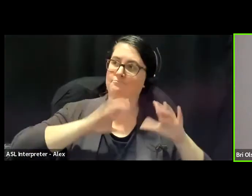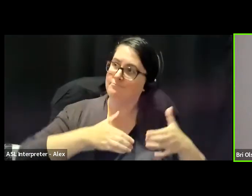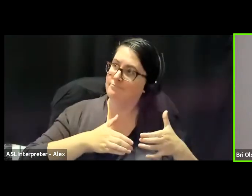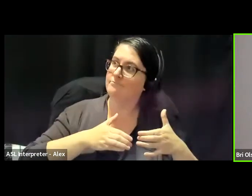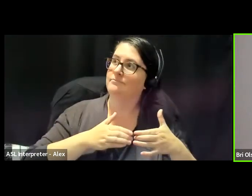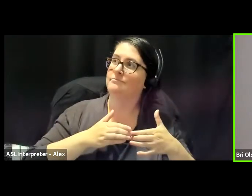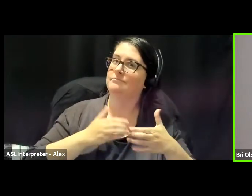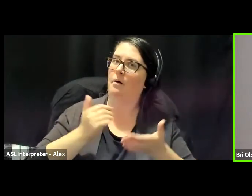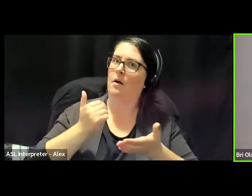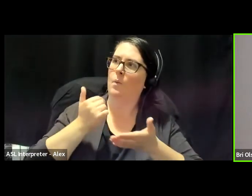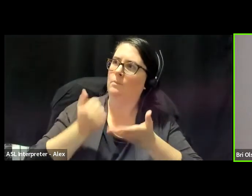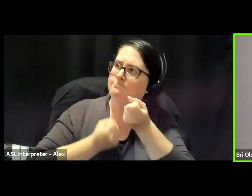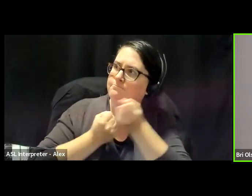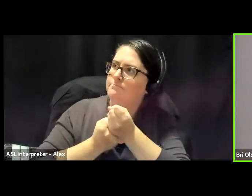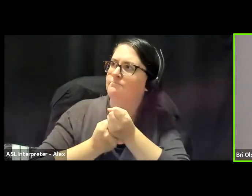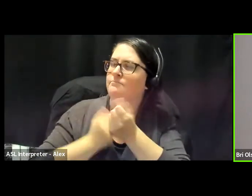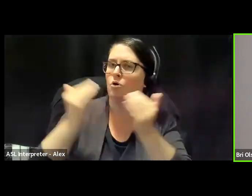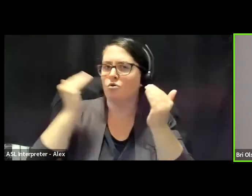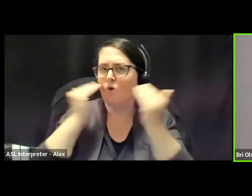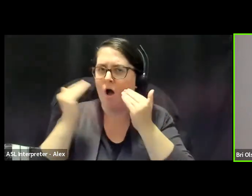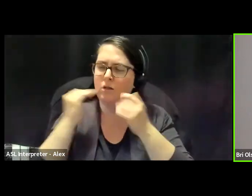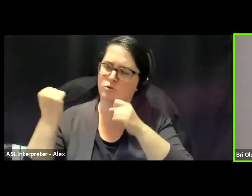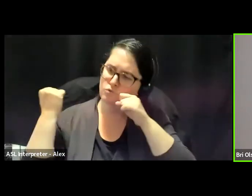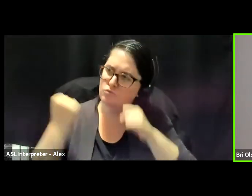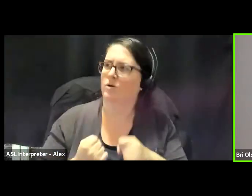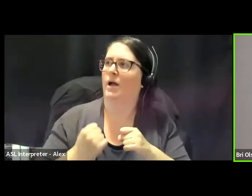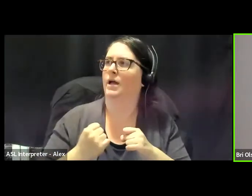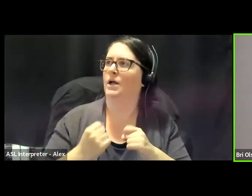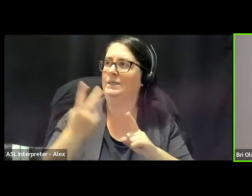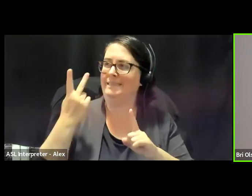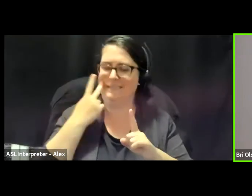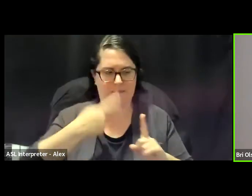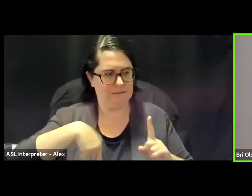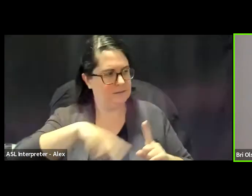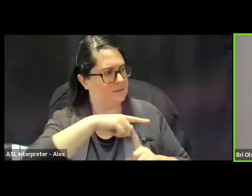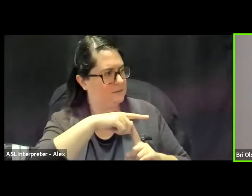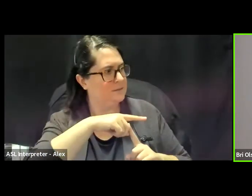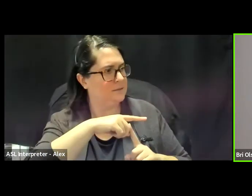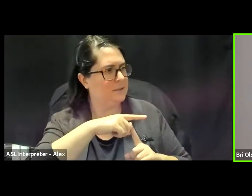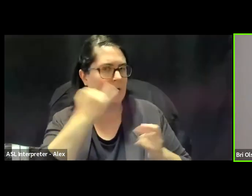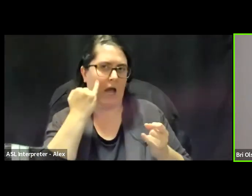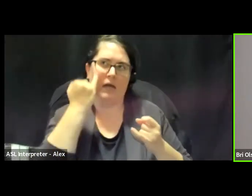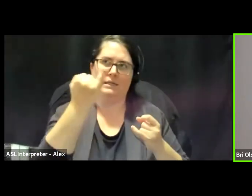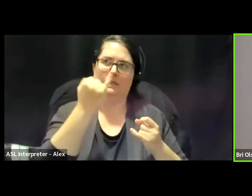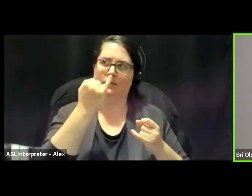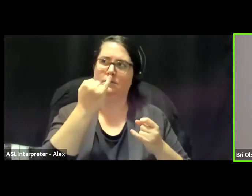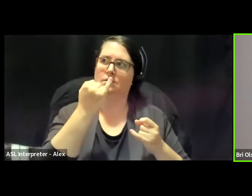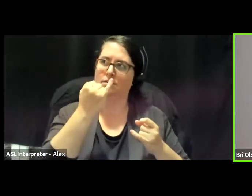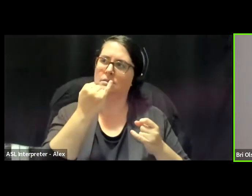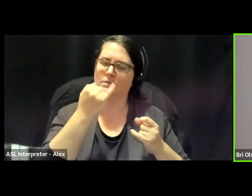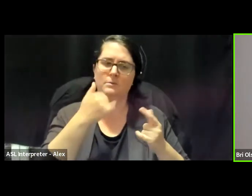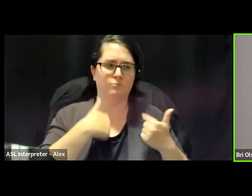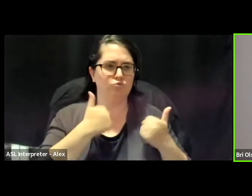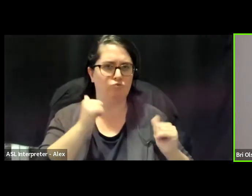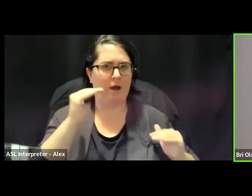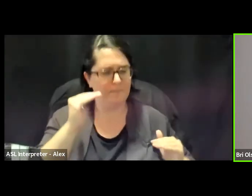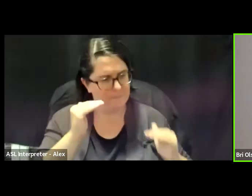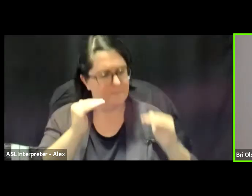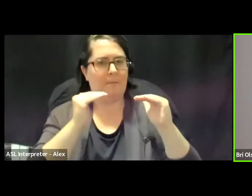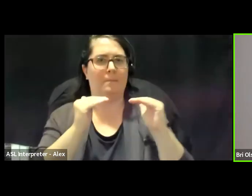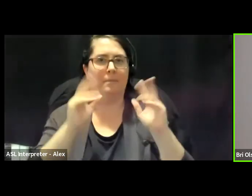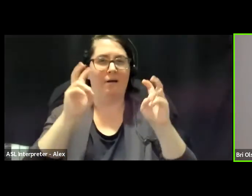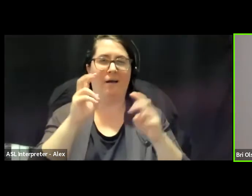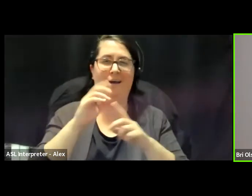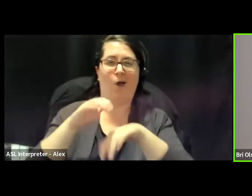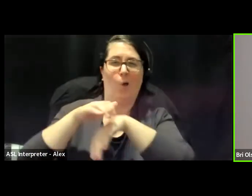for strength, look to the grassroots for those, you know, ideals that we can begin to uphold rather than this British